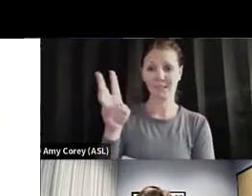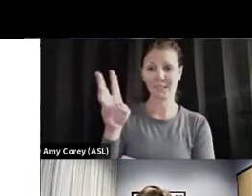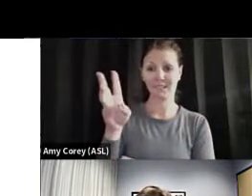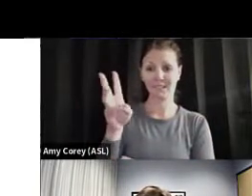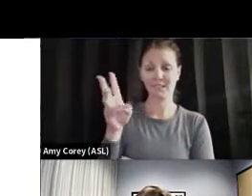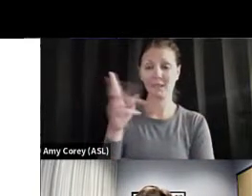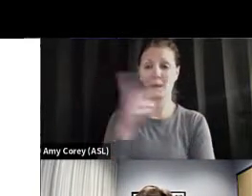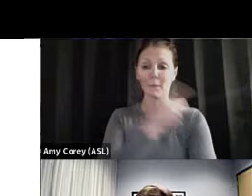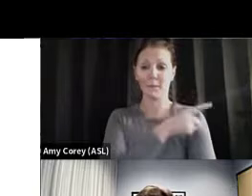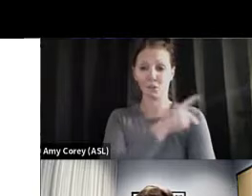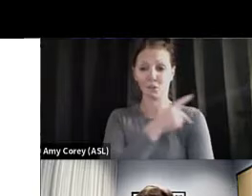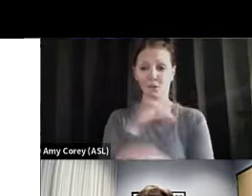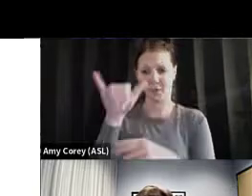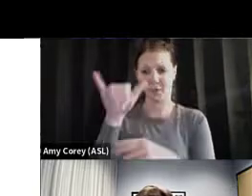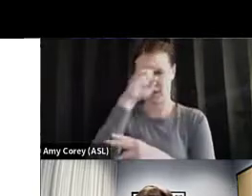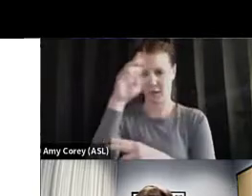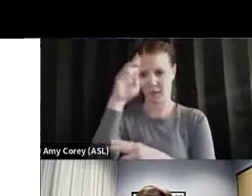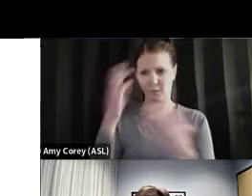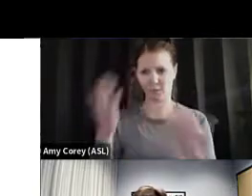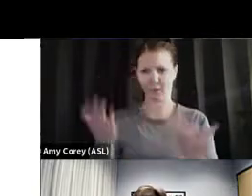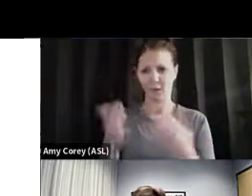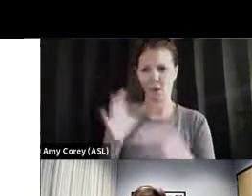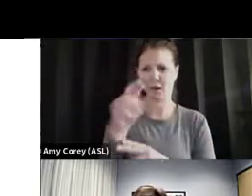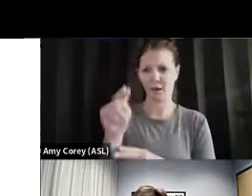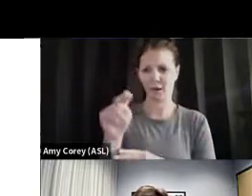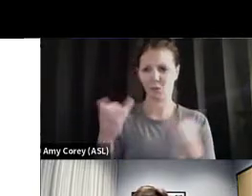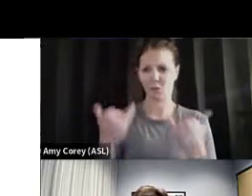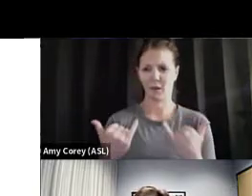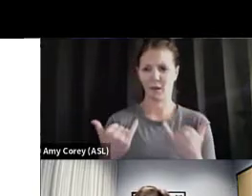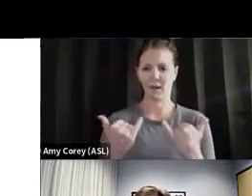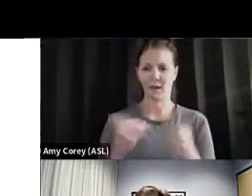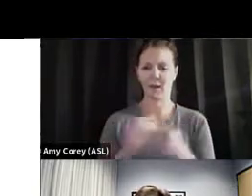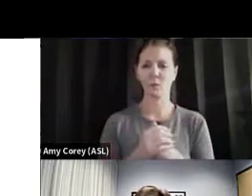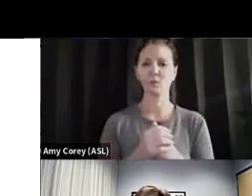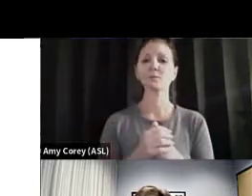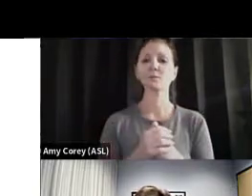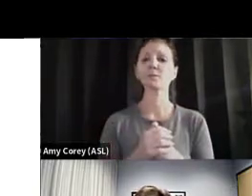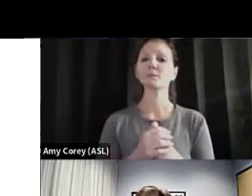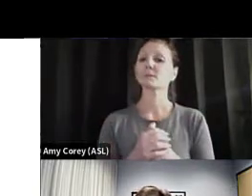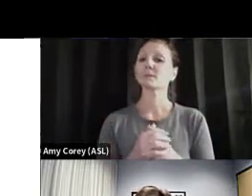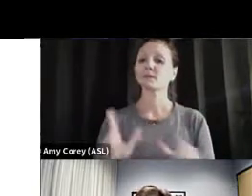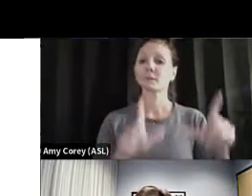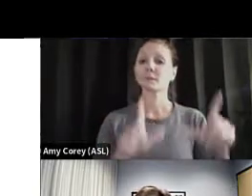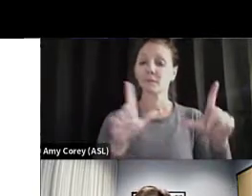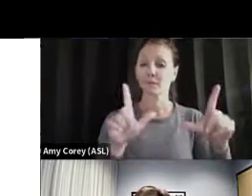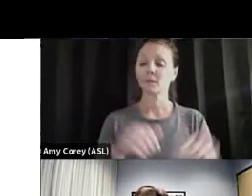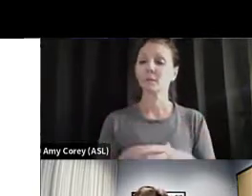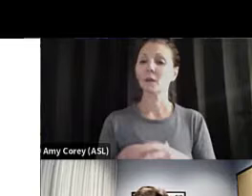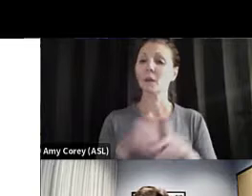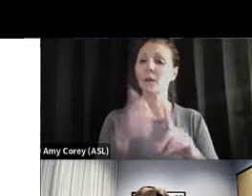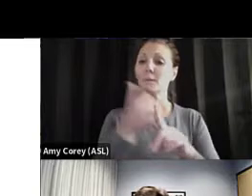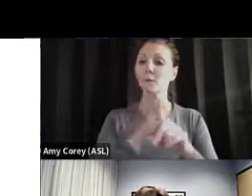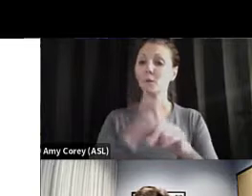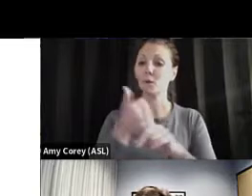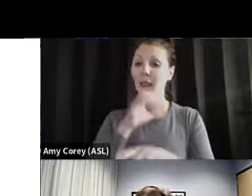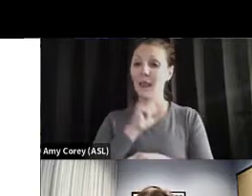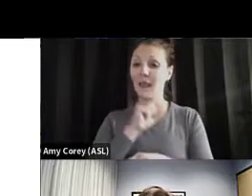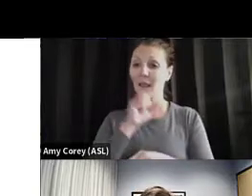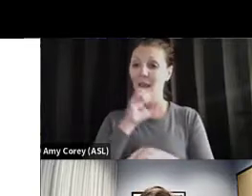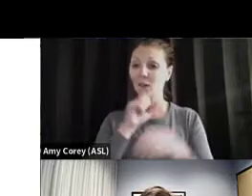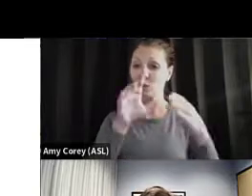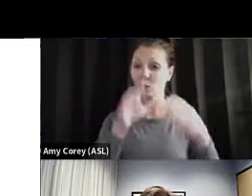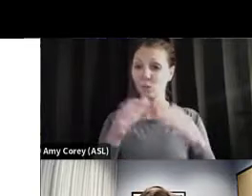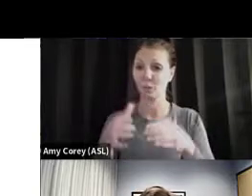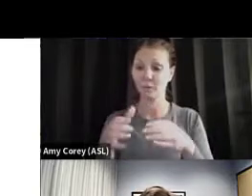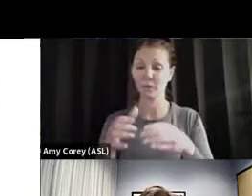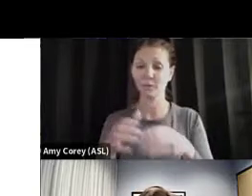Let me go to the next slide. Now, these are the total number of cases per age group in Connecticut, and I want to point out, and you're parents,